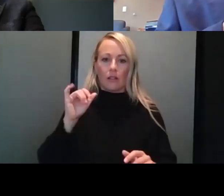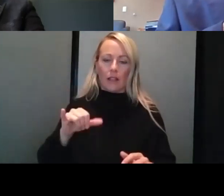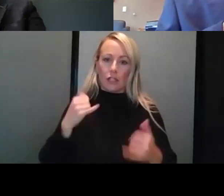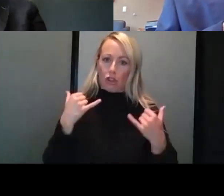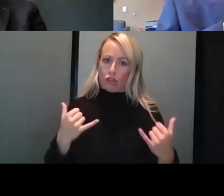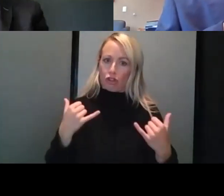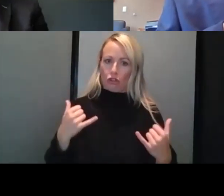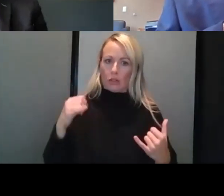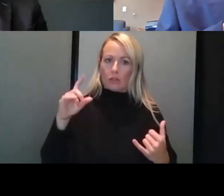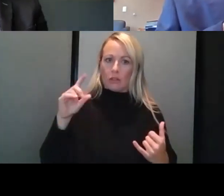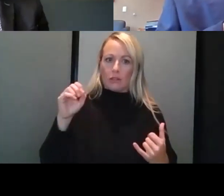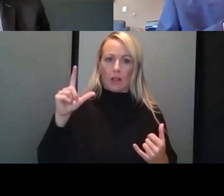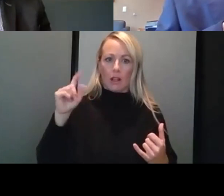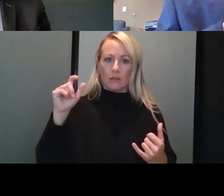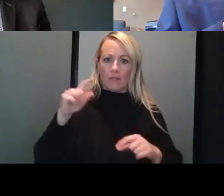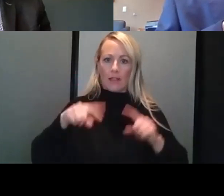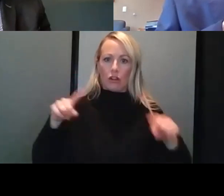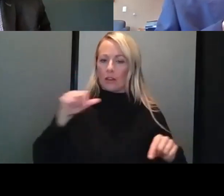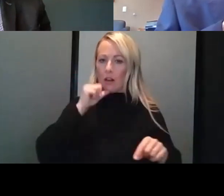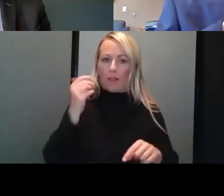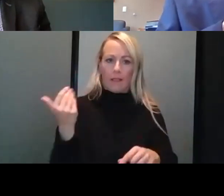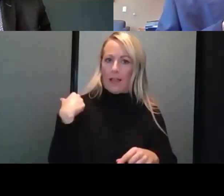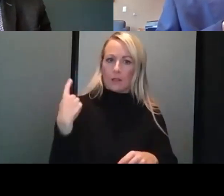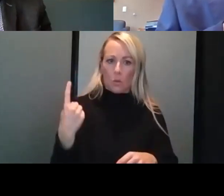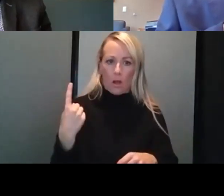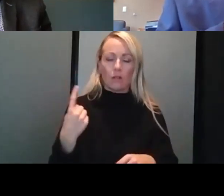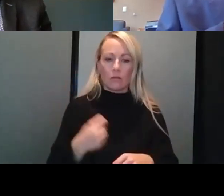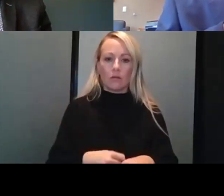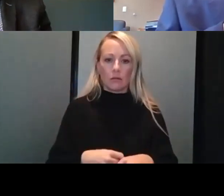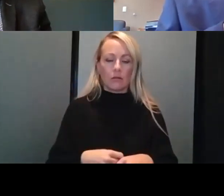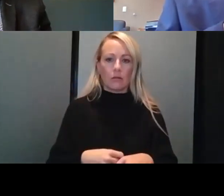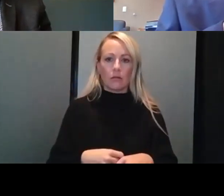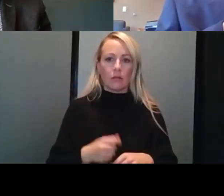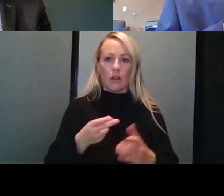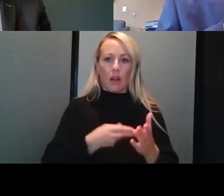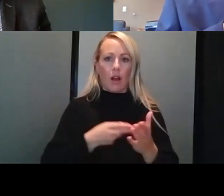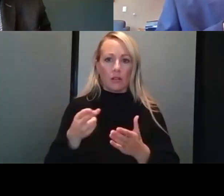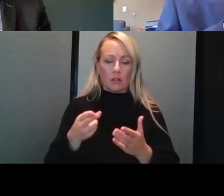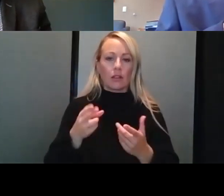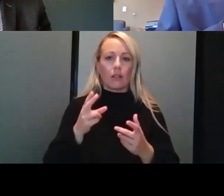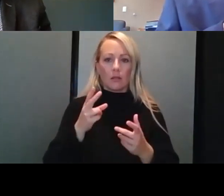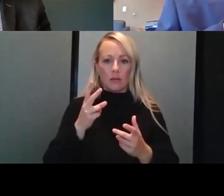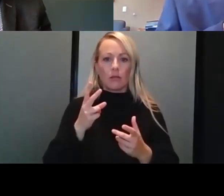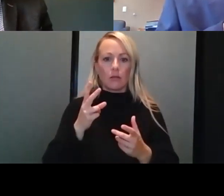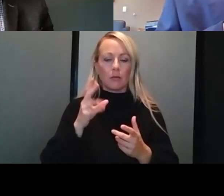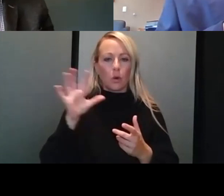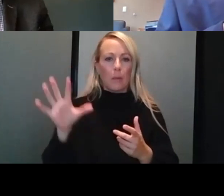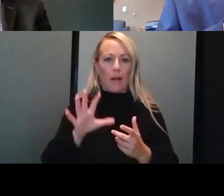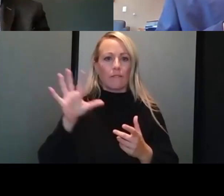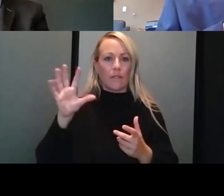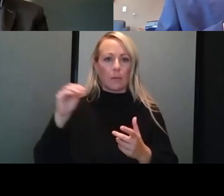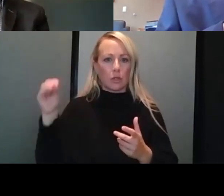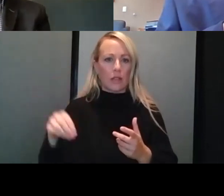not the last one. Both sides of the river, the immunization rate in the population right around 50%.